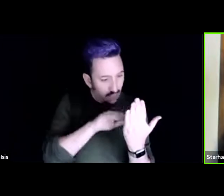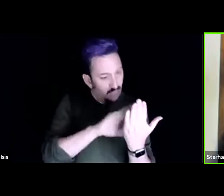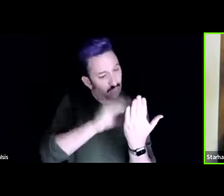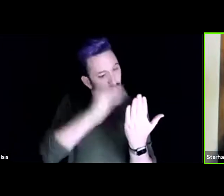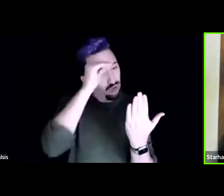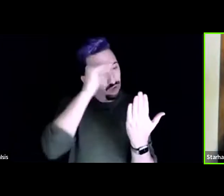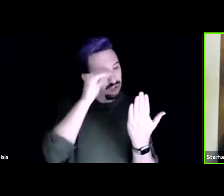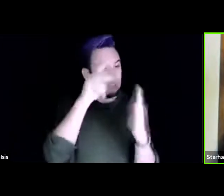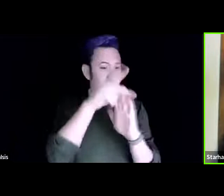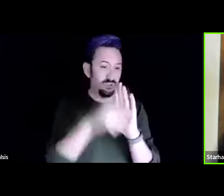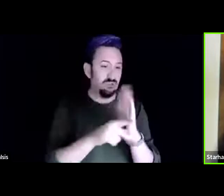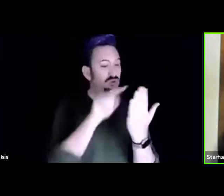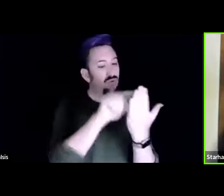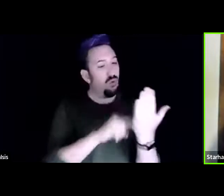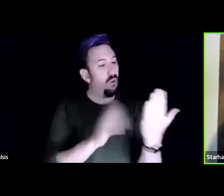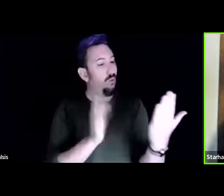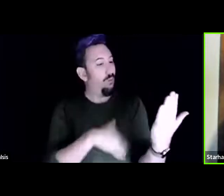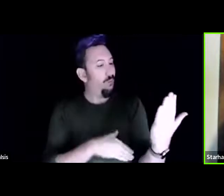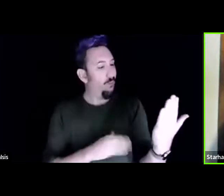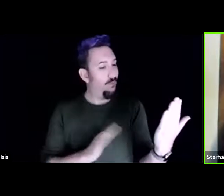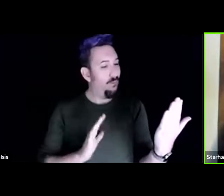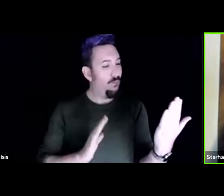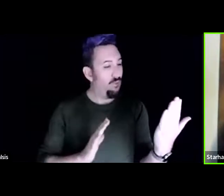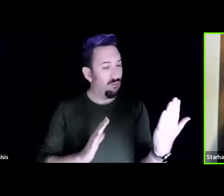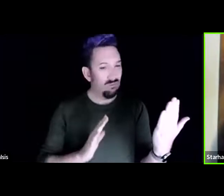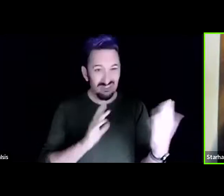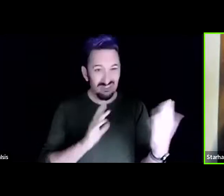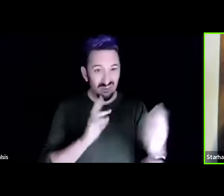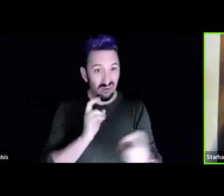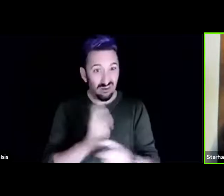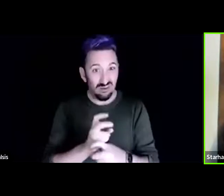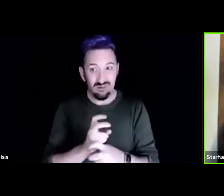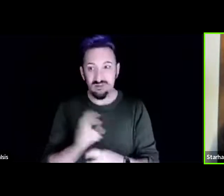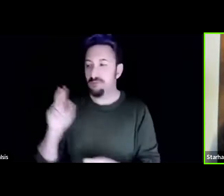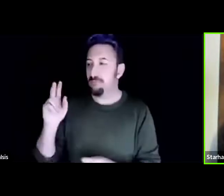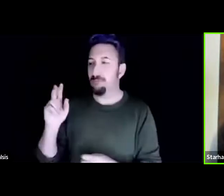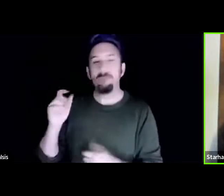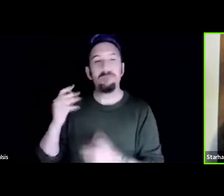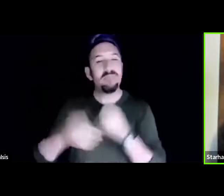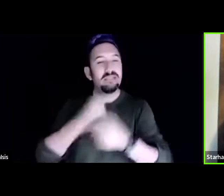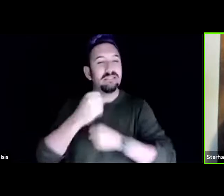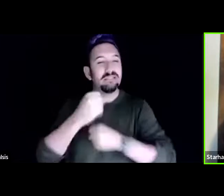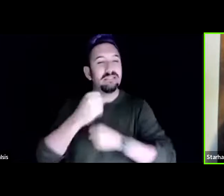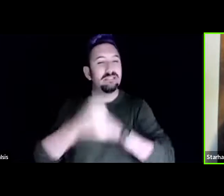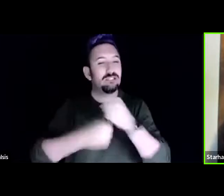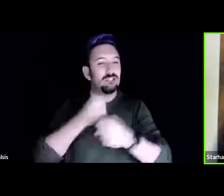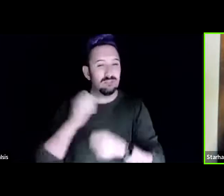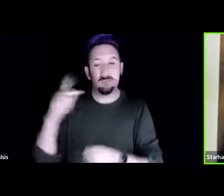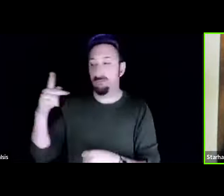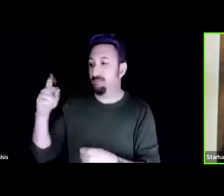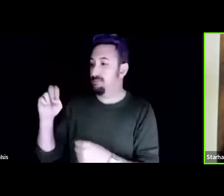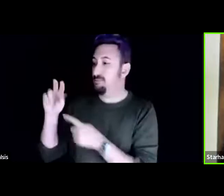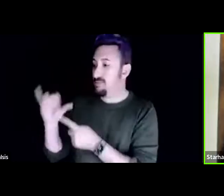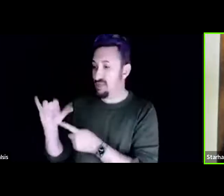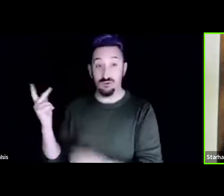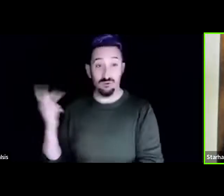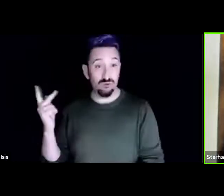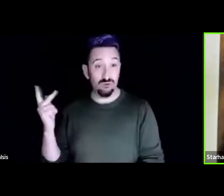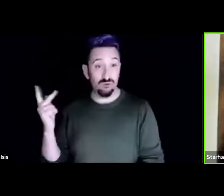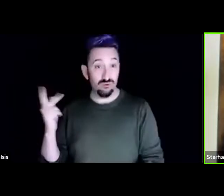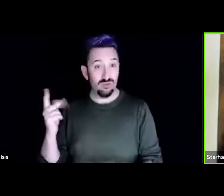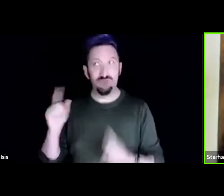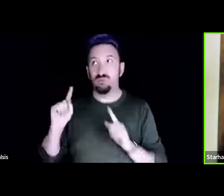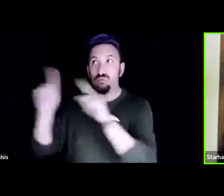after a couple of years, Penny and I both went to a big demonstration in Seattle against the WTO